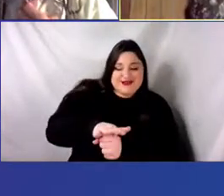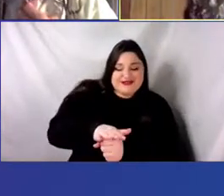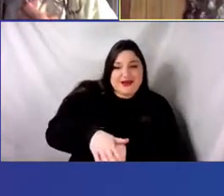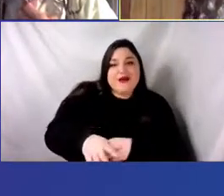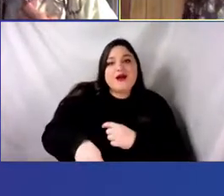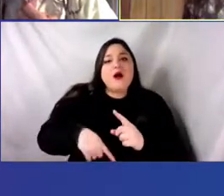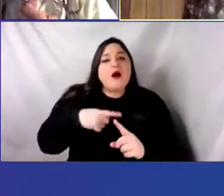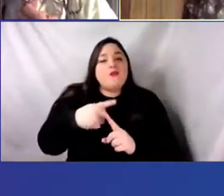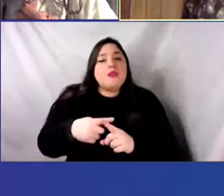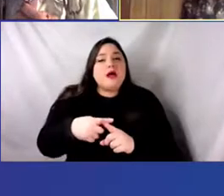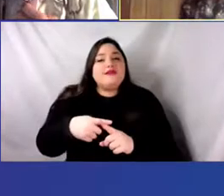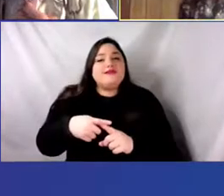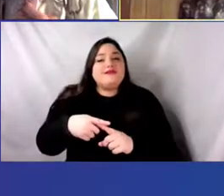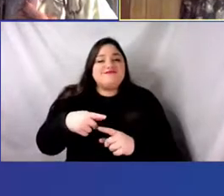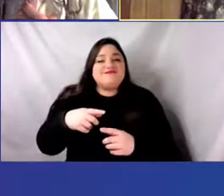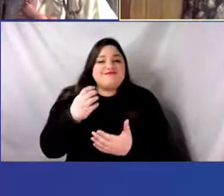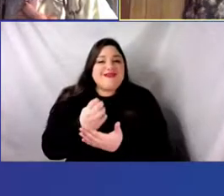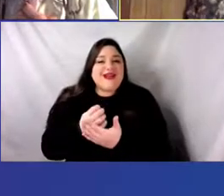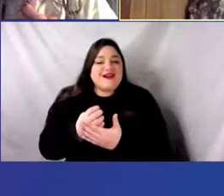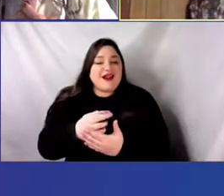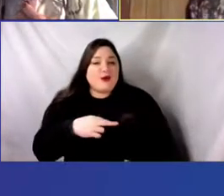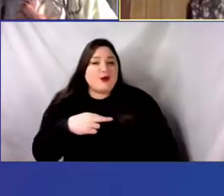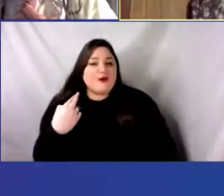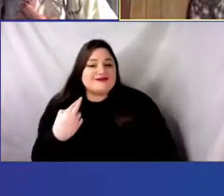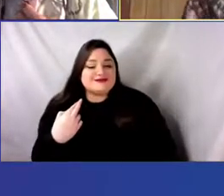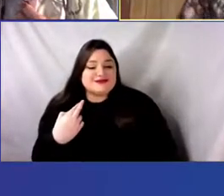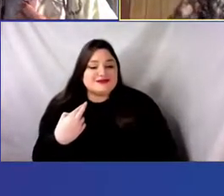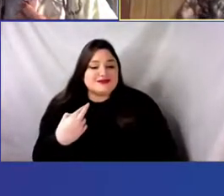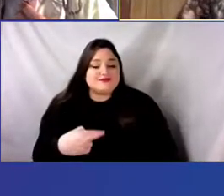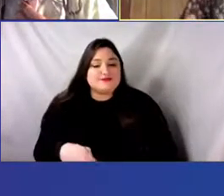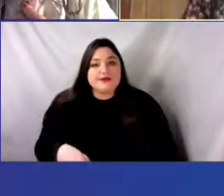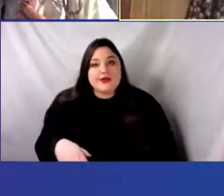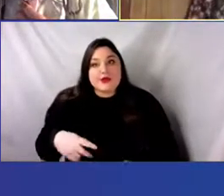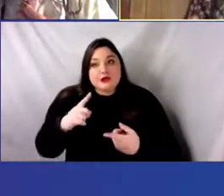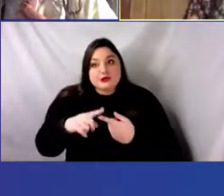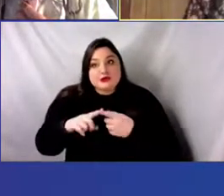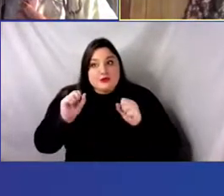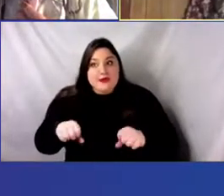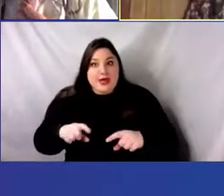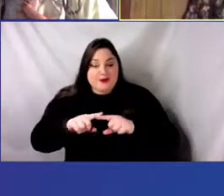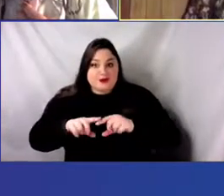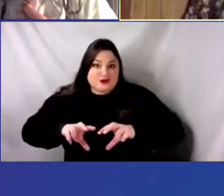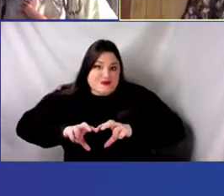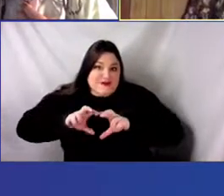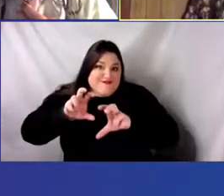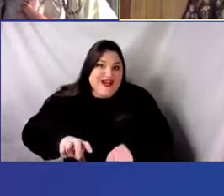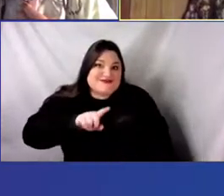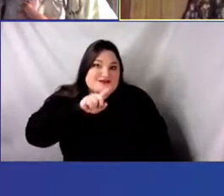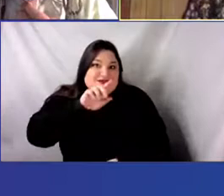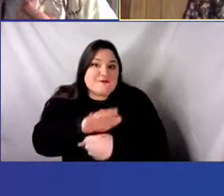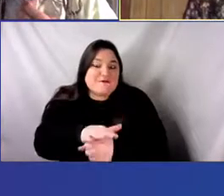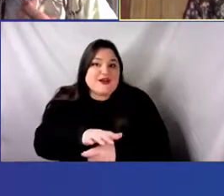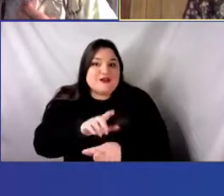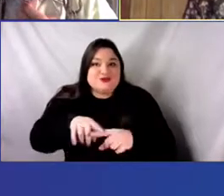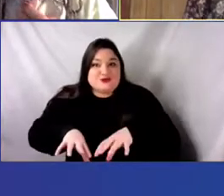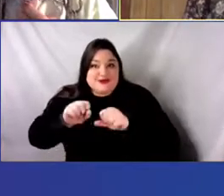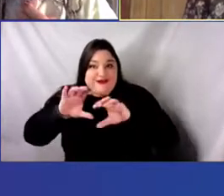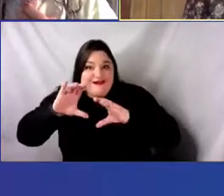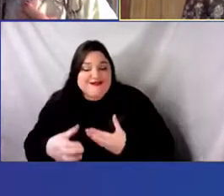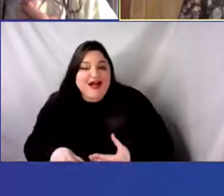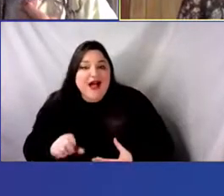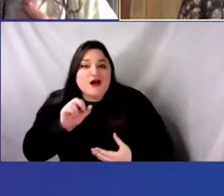risks of, you know, committing investment to taking class, committing investment to renting rehearsal space